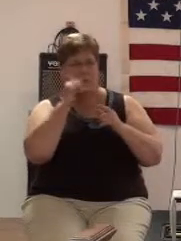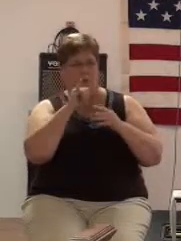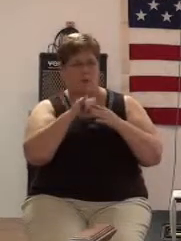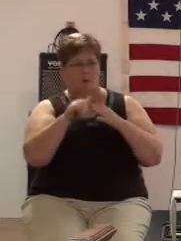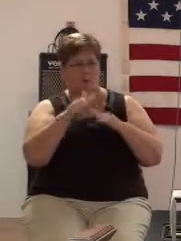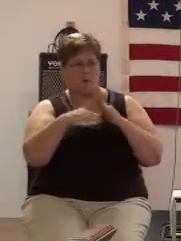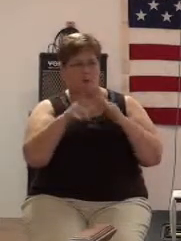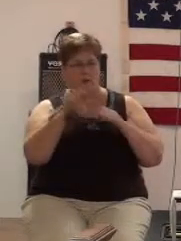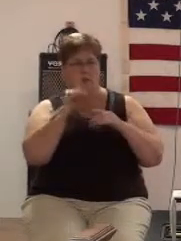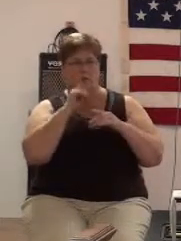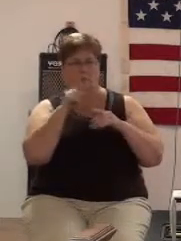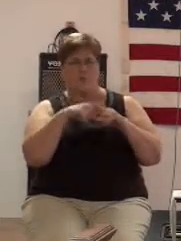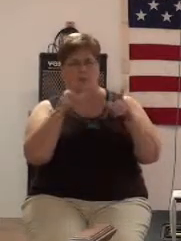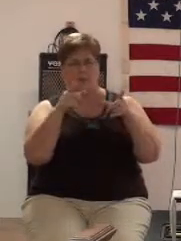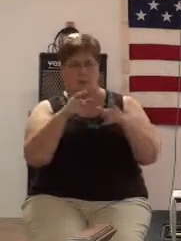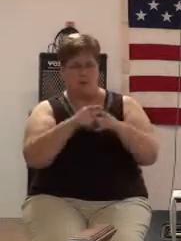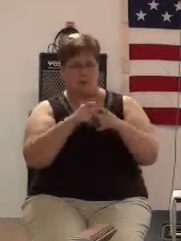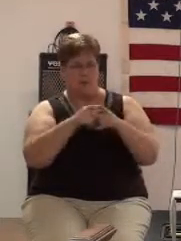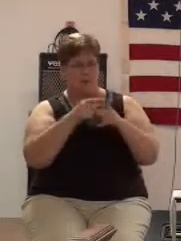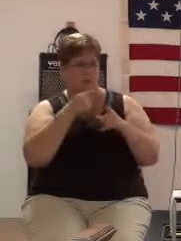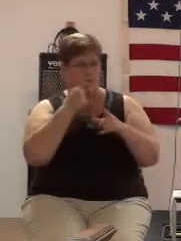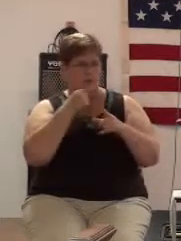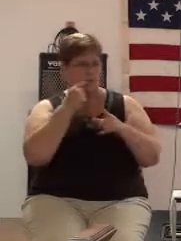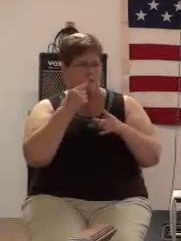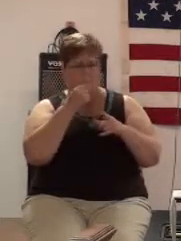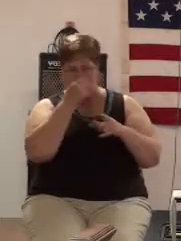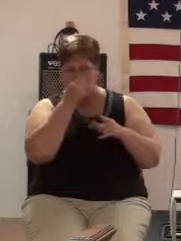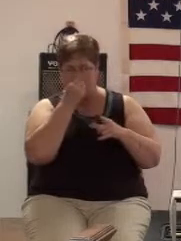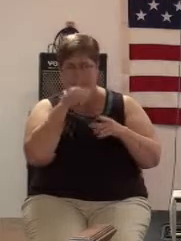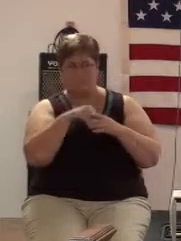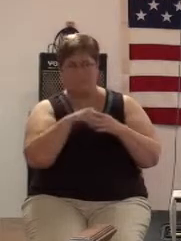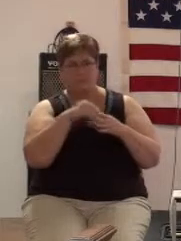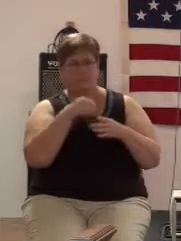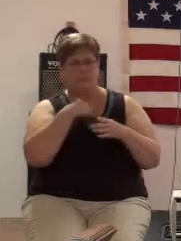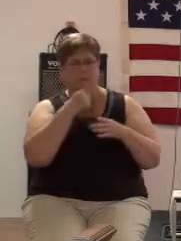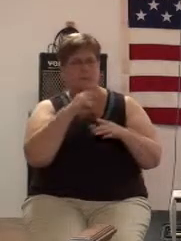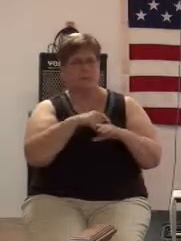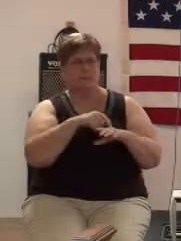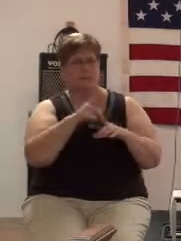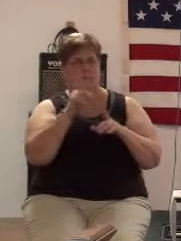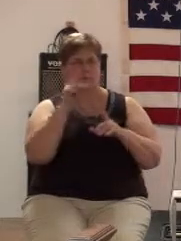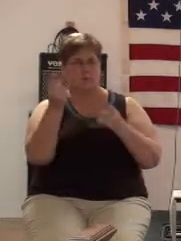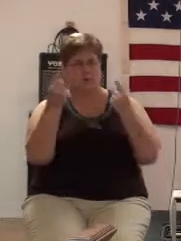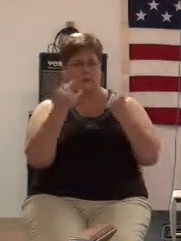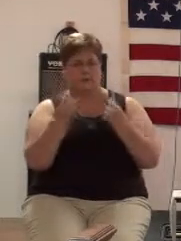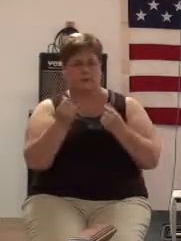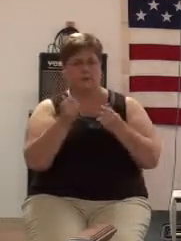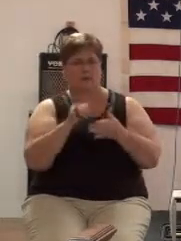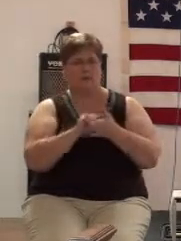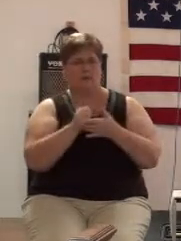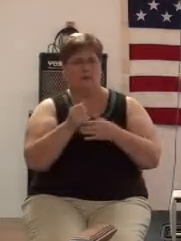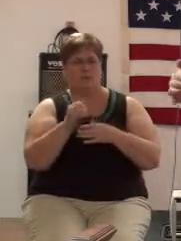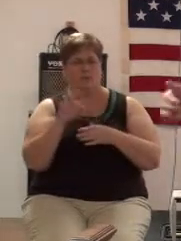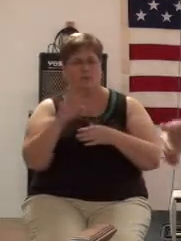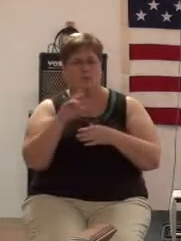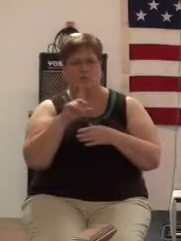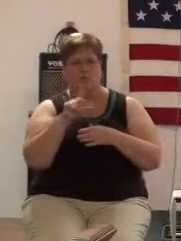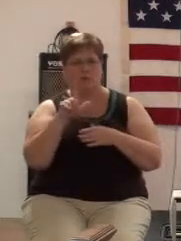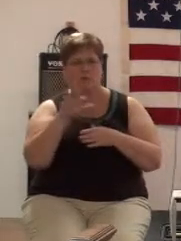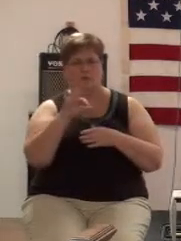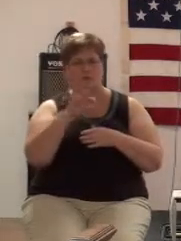because the word said in Malachi there was one coming that would fulfill